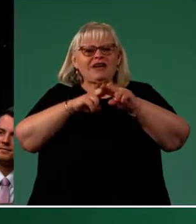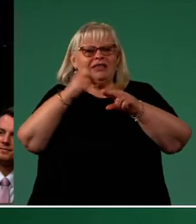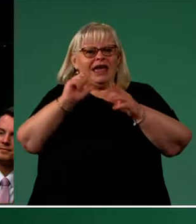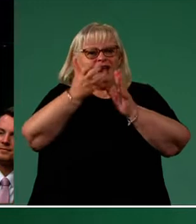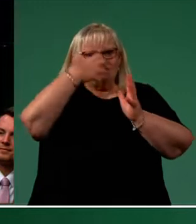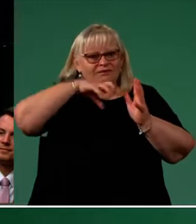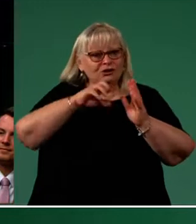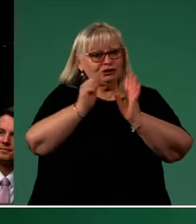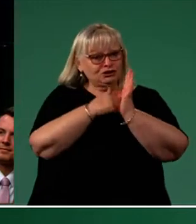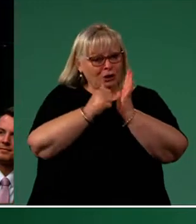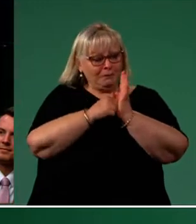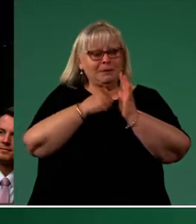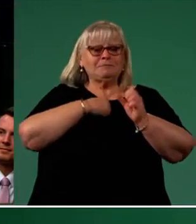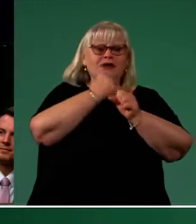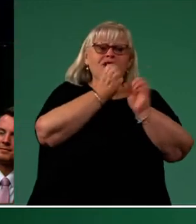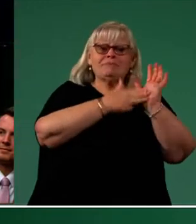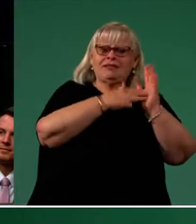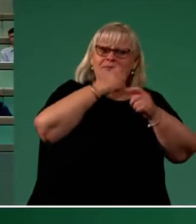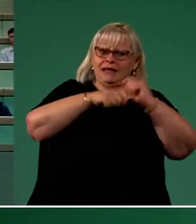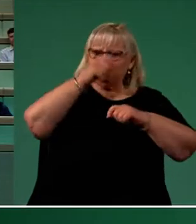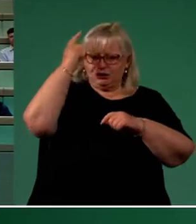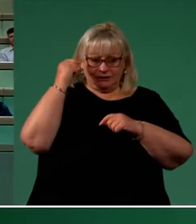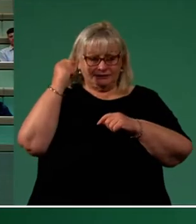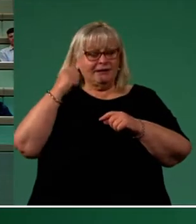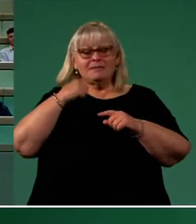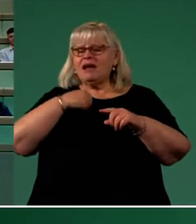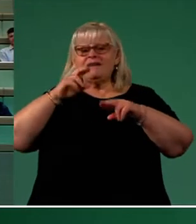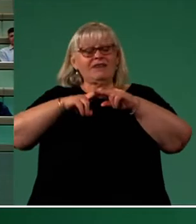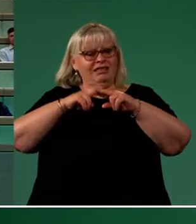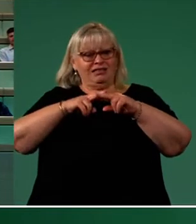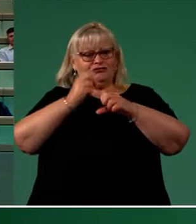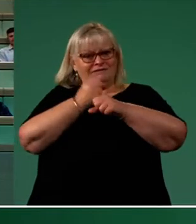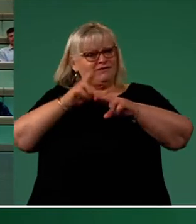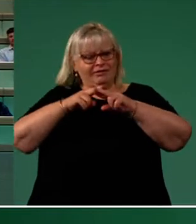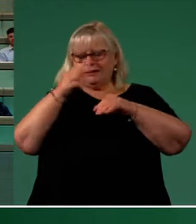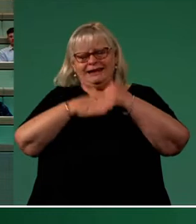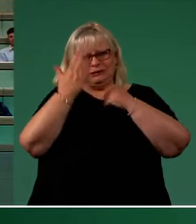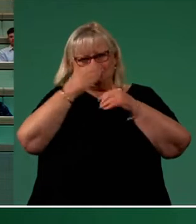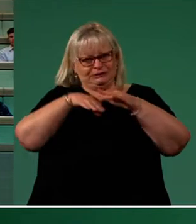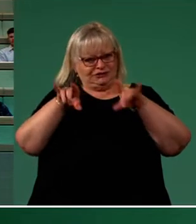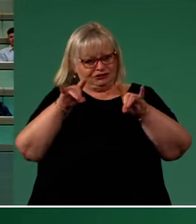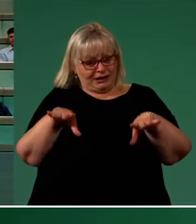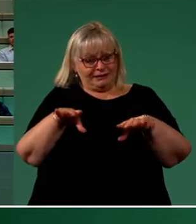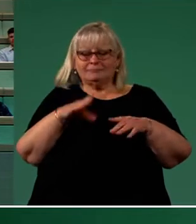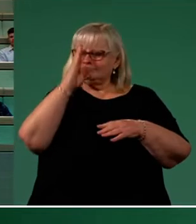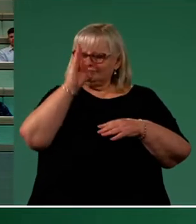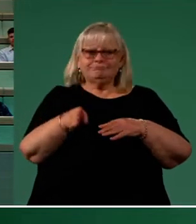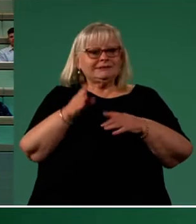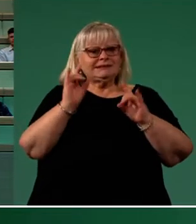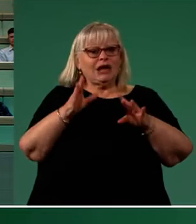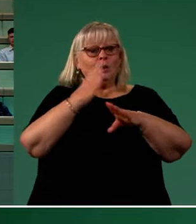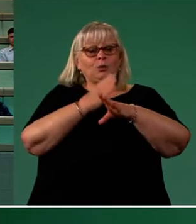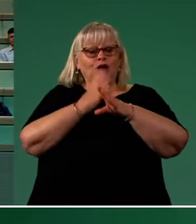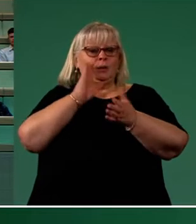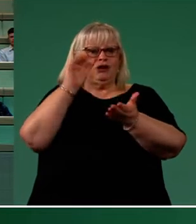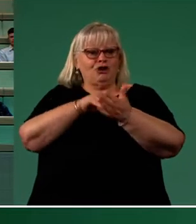grandmother became a nurse. Dad never went to school in Australia. At the age of 13 he began a life of work and